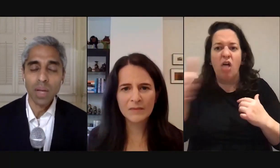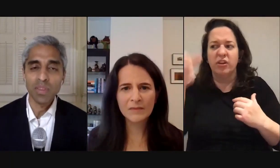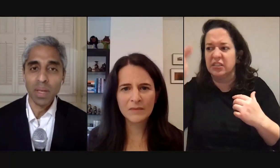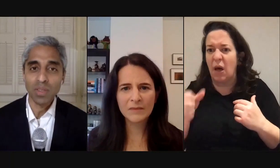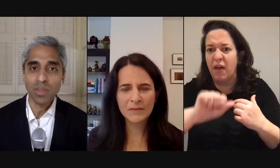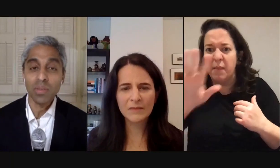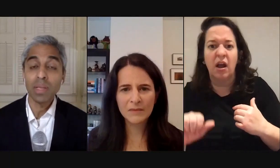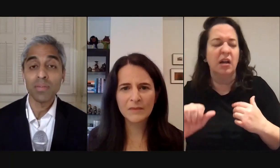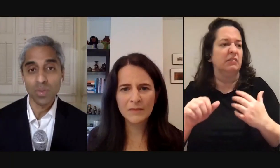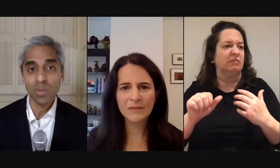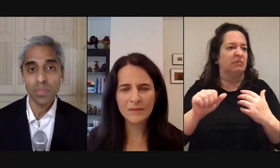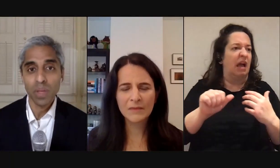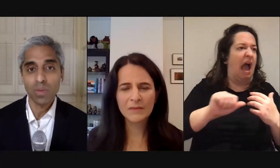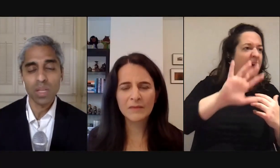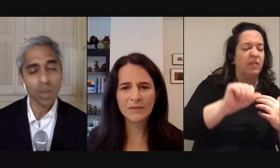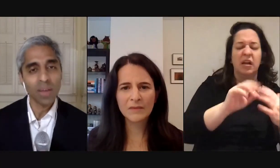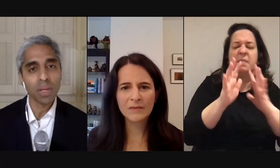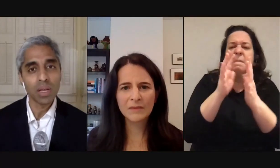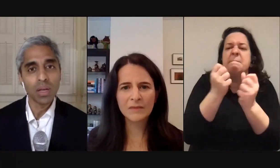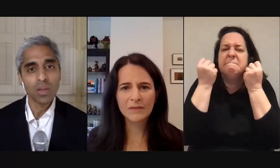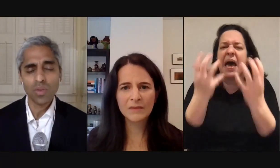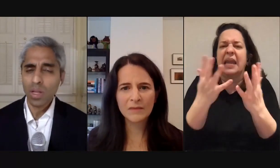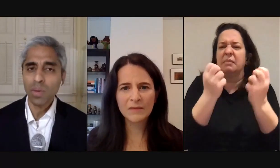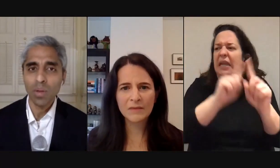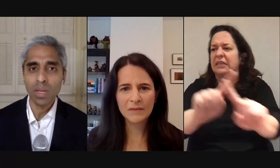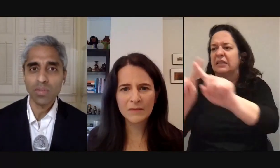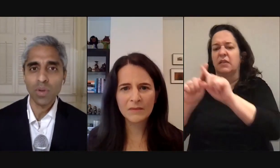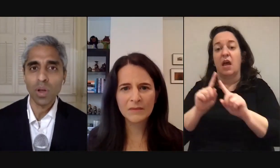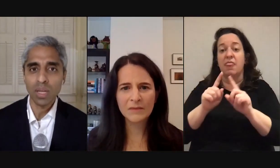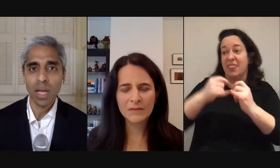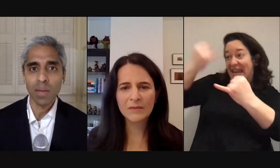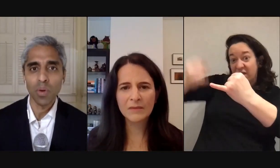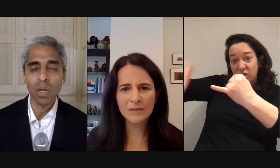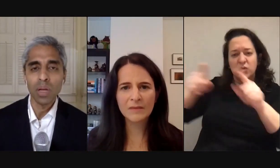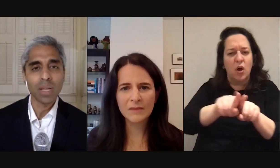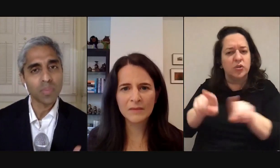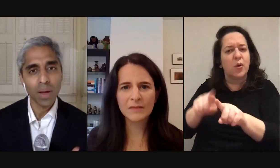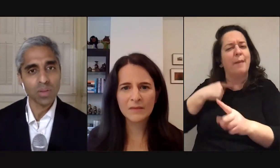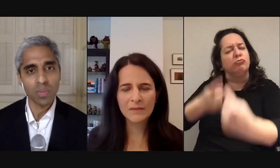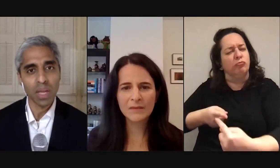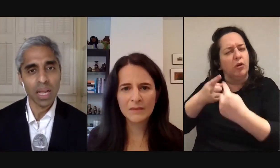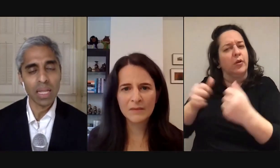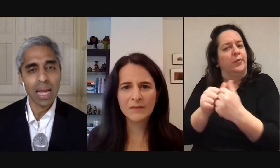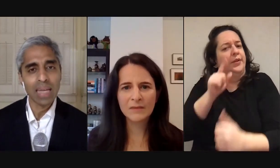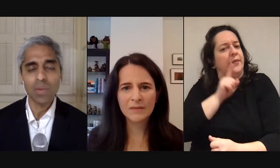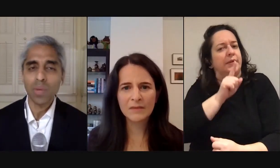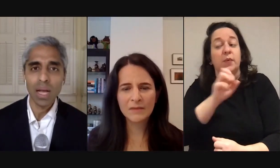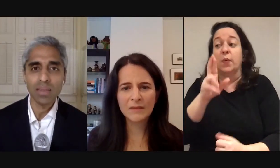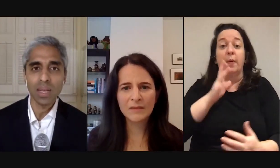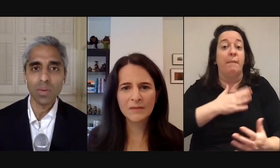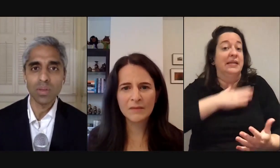of other types of messages from individuals who said you know I've been struggling with loneliness for a long time or my spouse has been and I